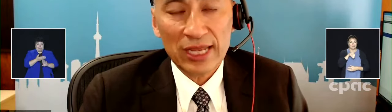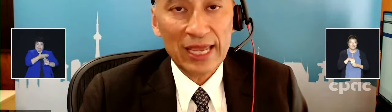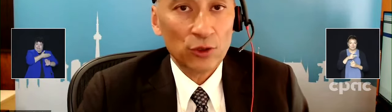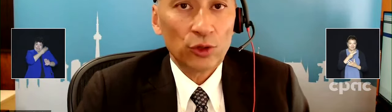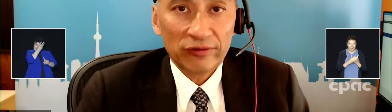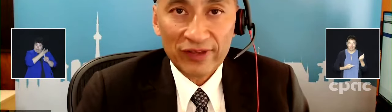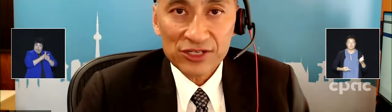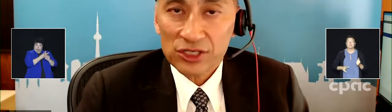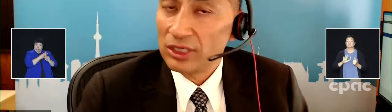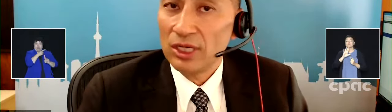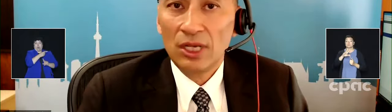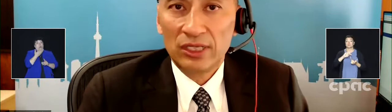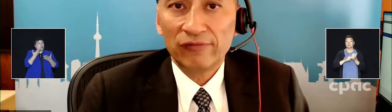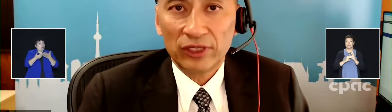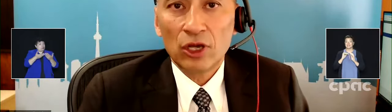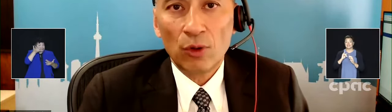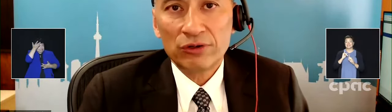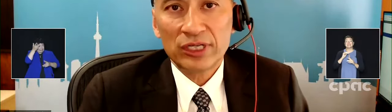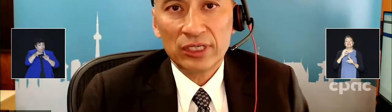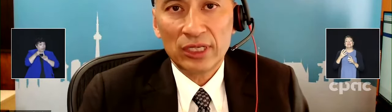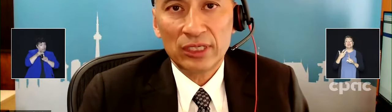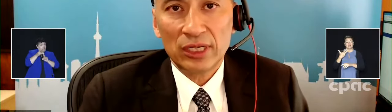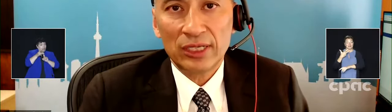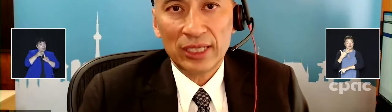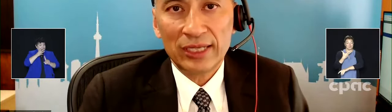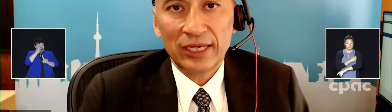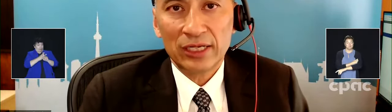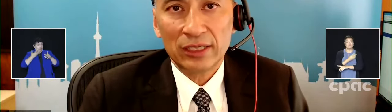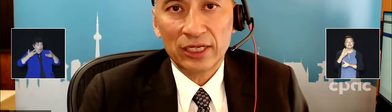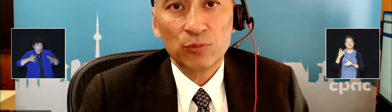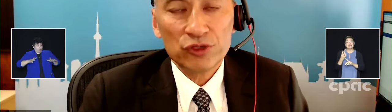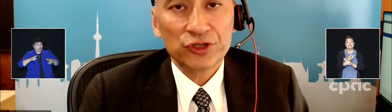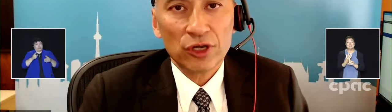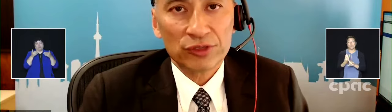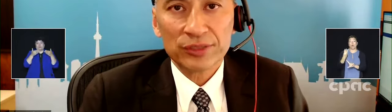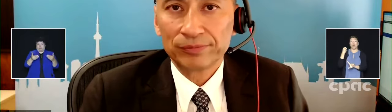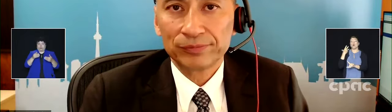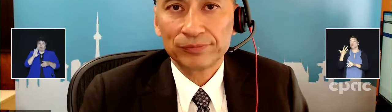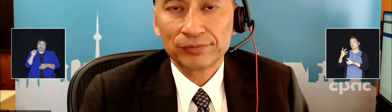or infection, definitely go out and get a booster dose.